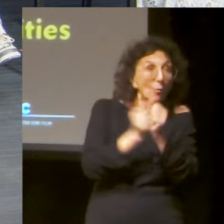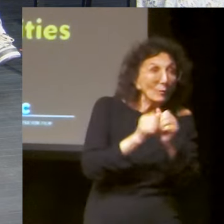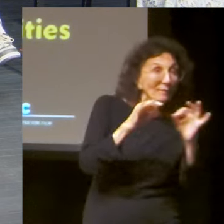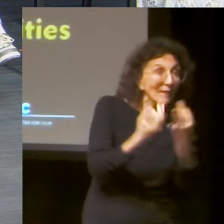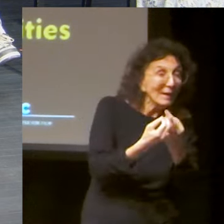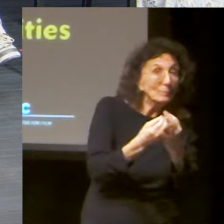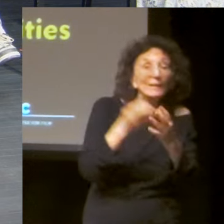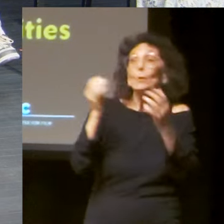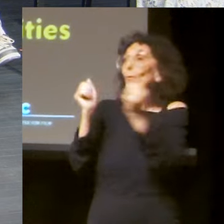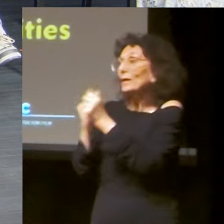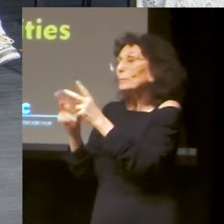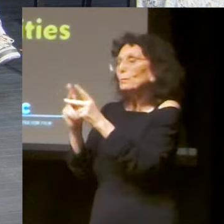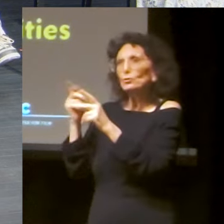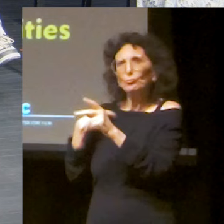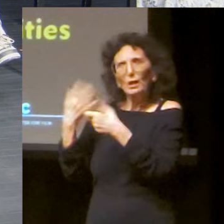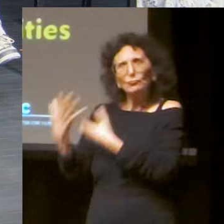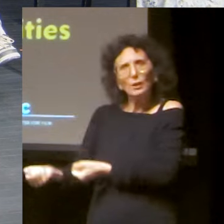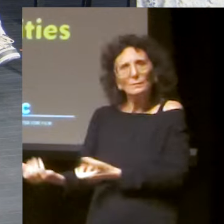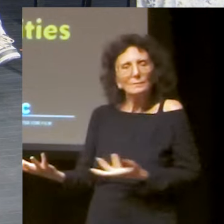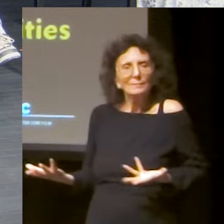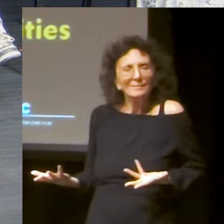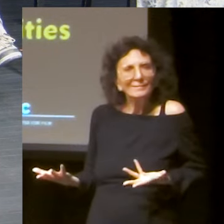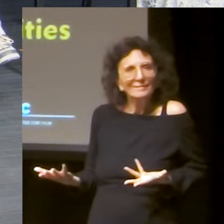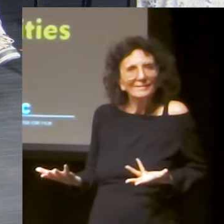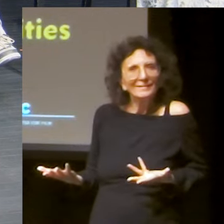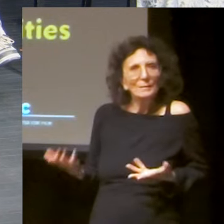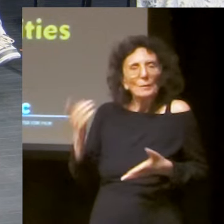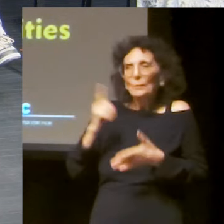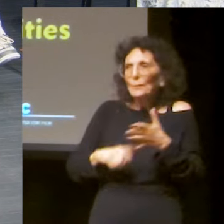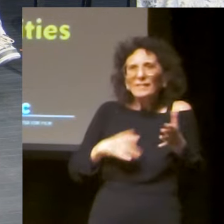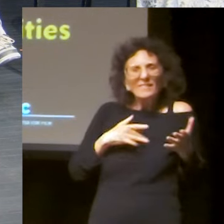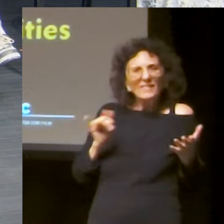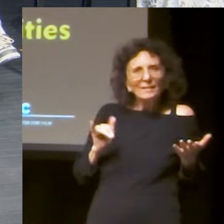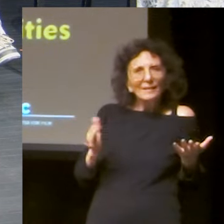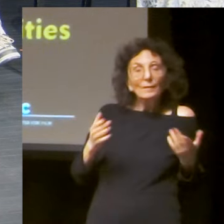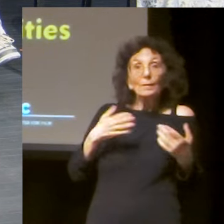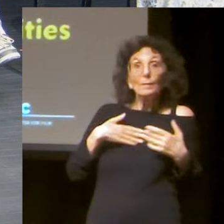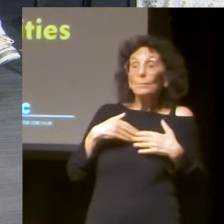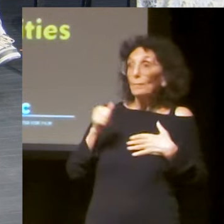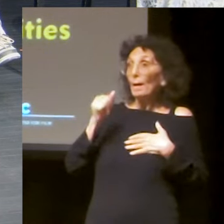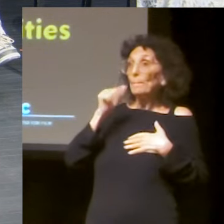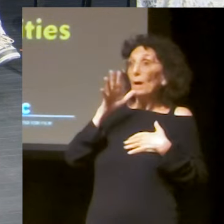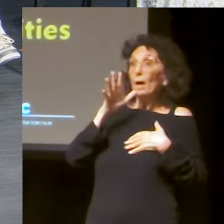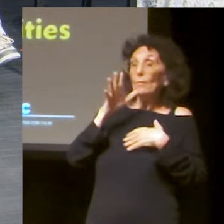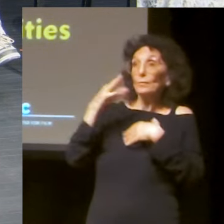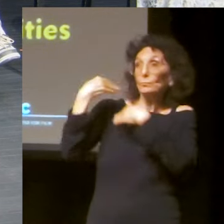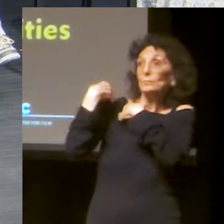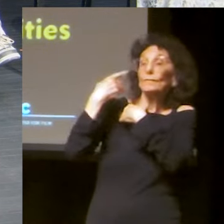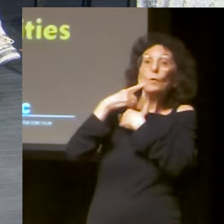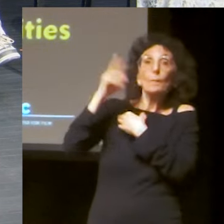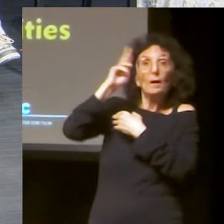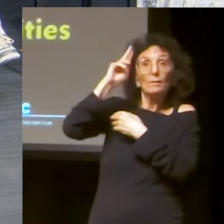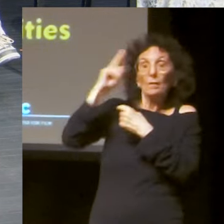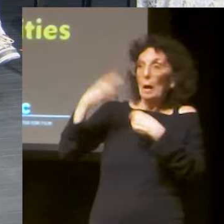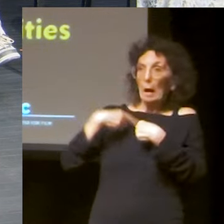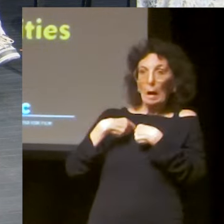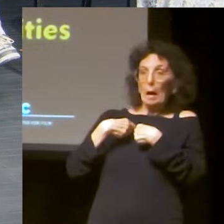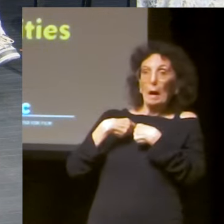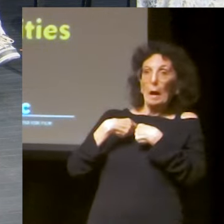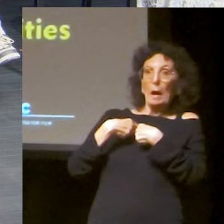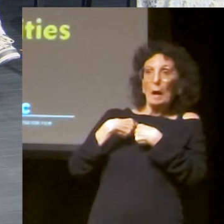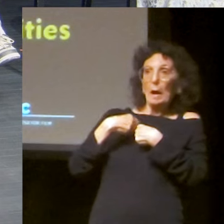and make sure that he's around people that you trust him to be around when he's not with you. And, um,